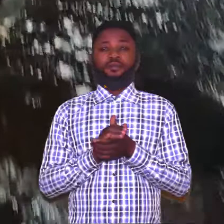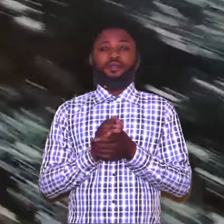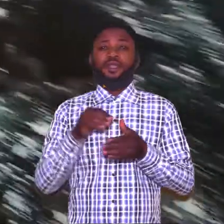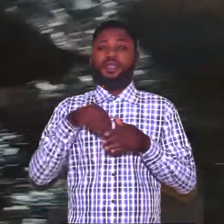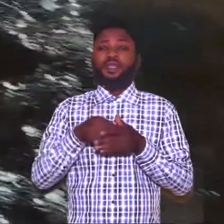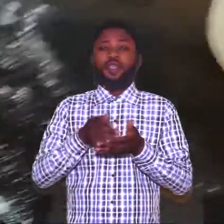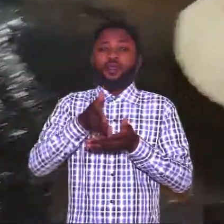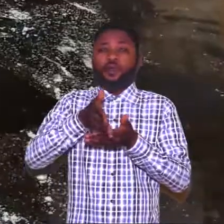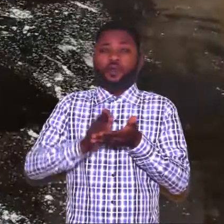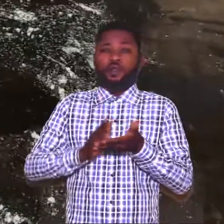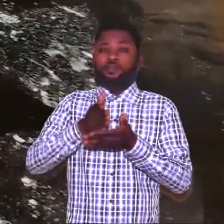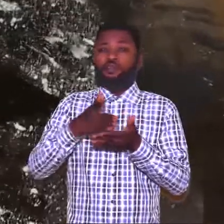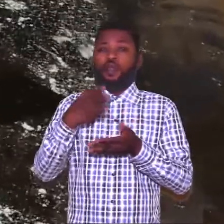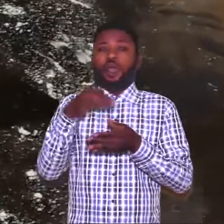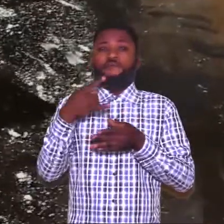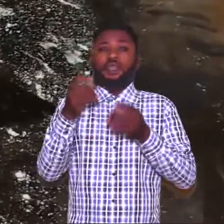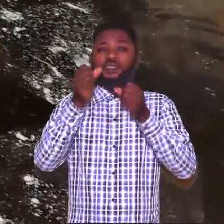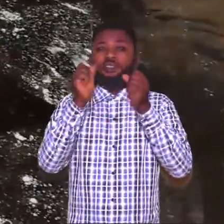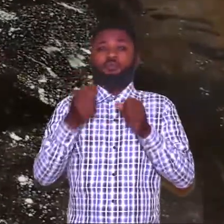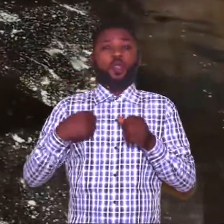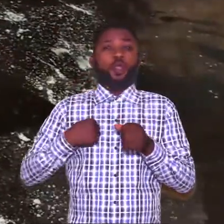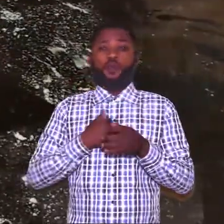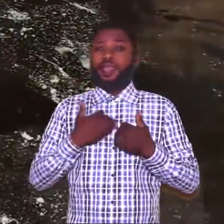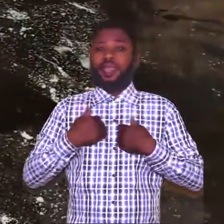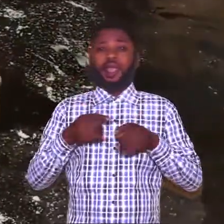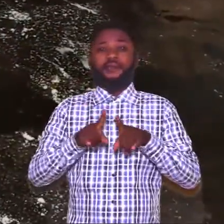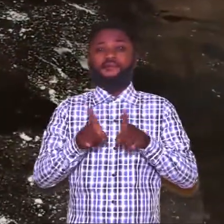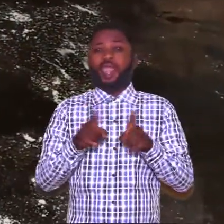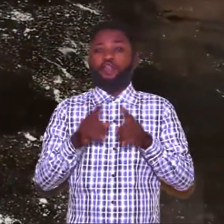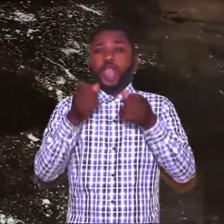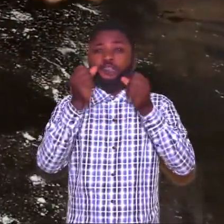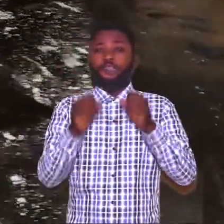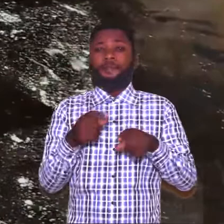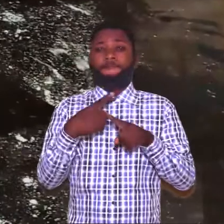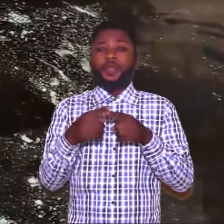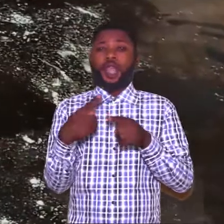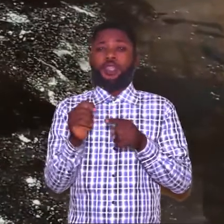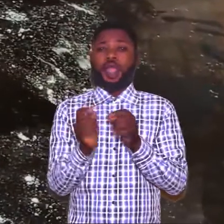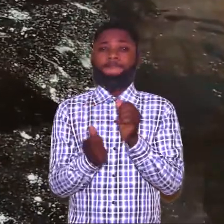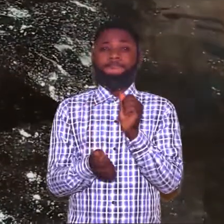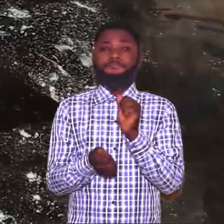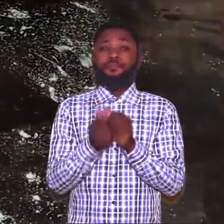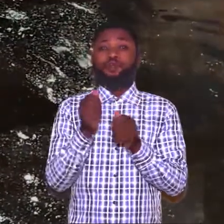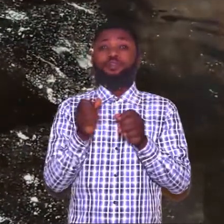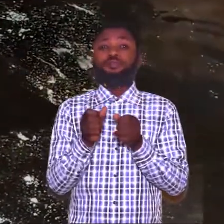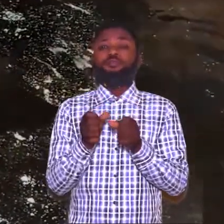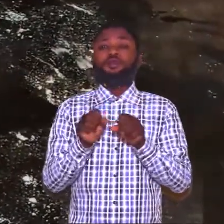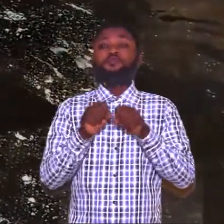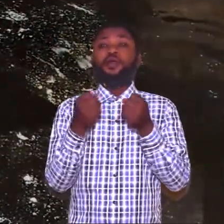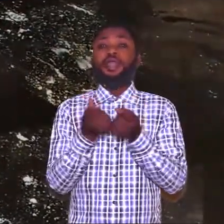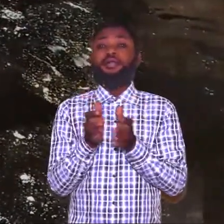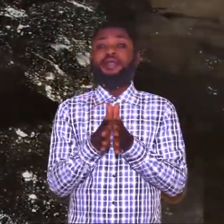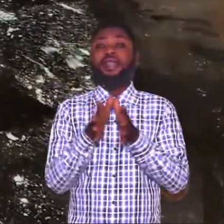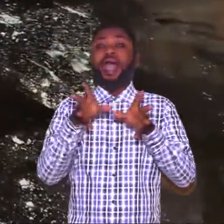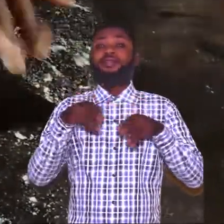In cutting of the shapes, we have various shapes. But the most socially